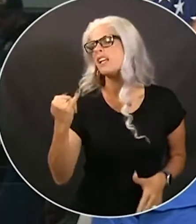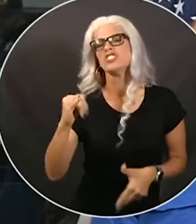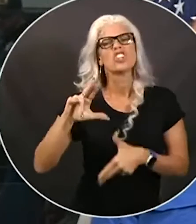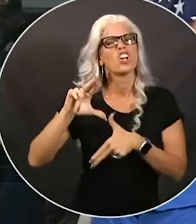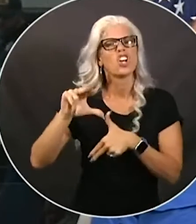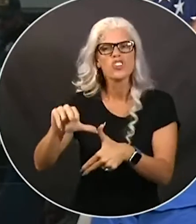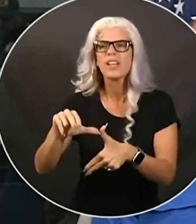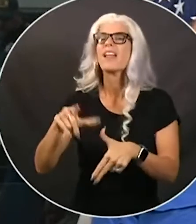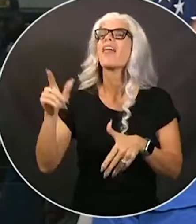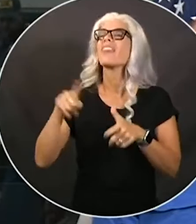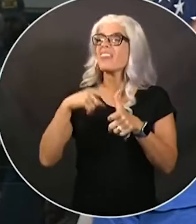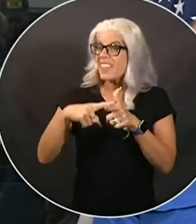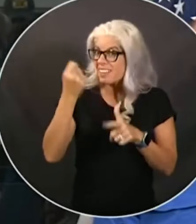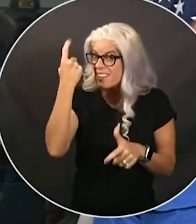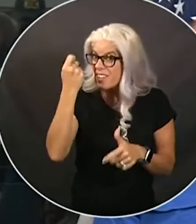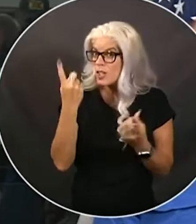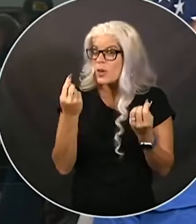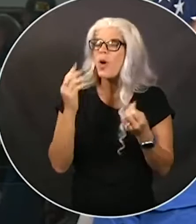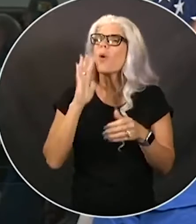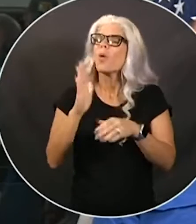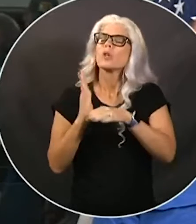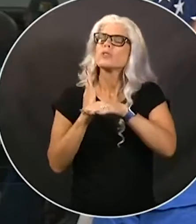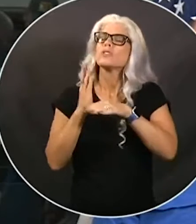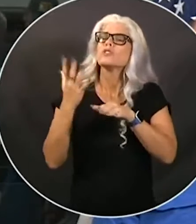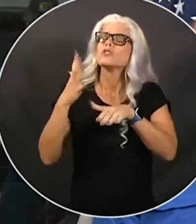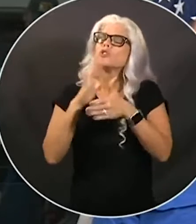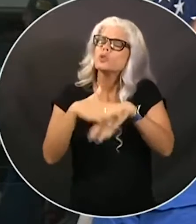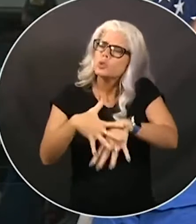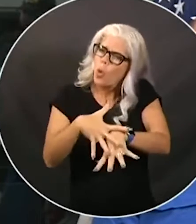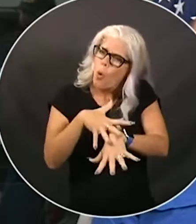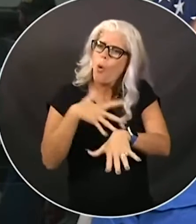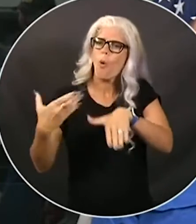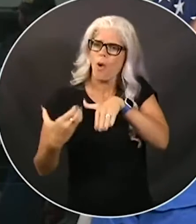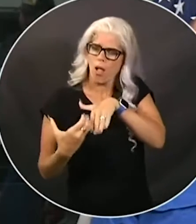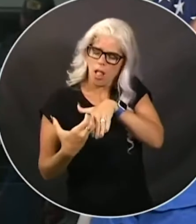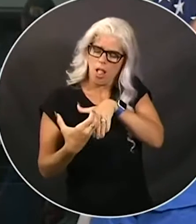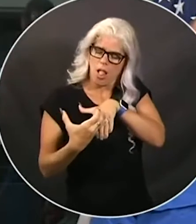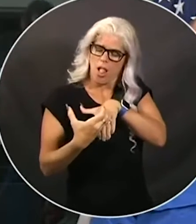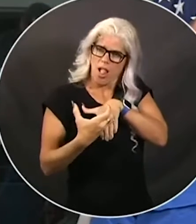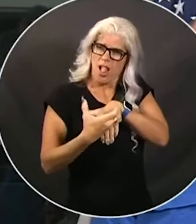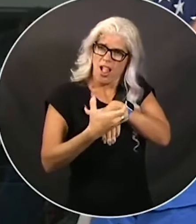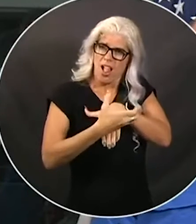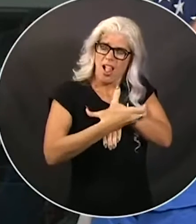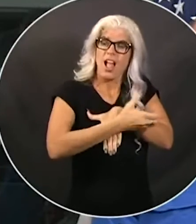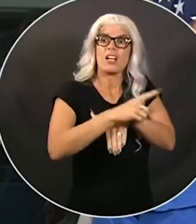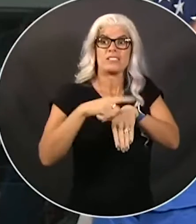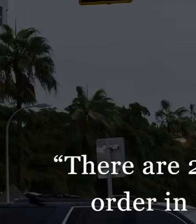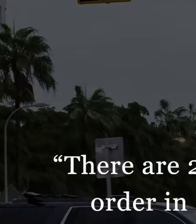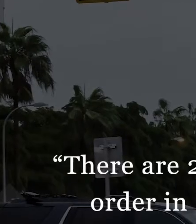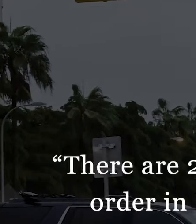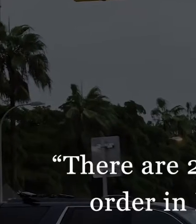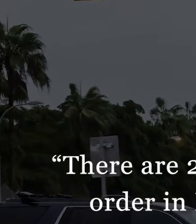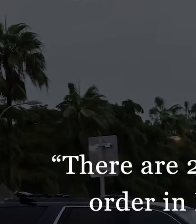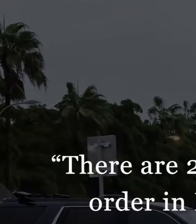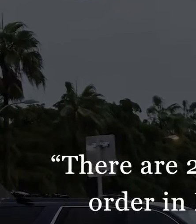central Florida peninsula before exiting the northeast Florida coast probably sometime on Thursday.